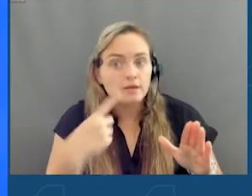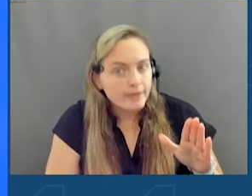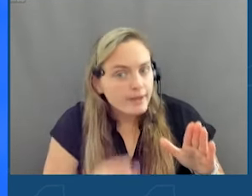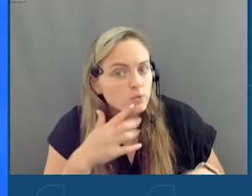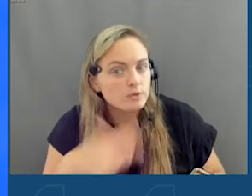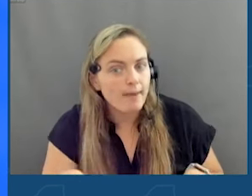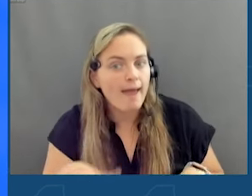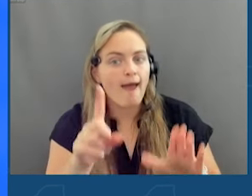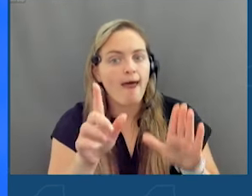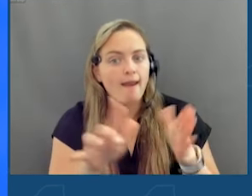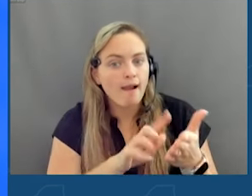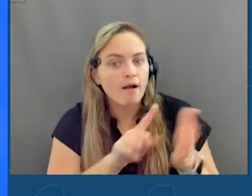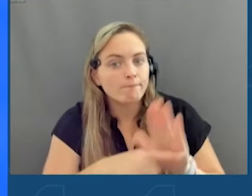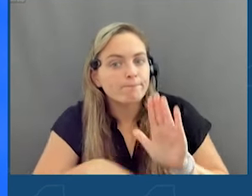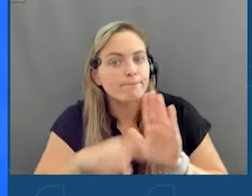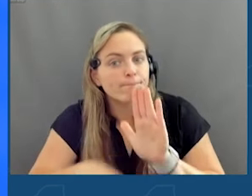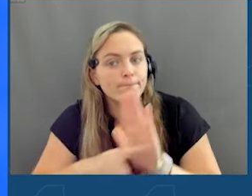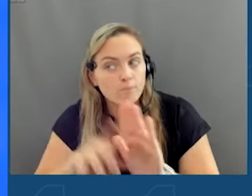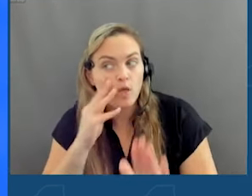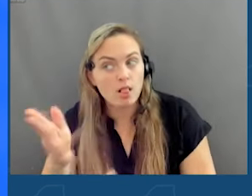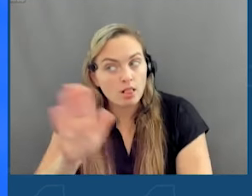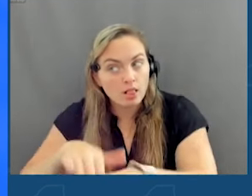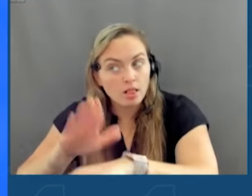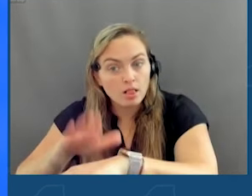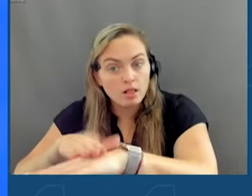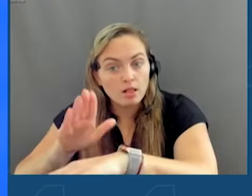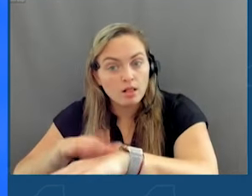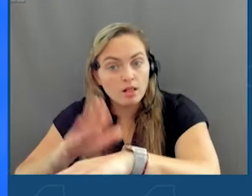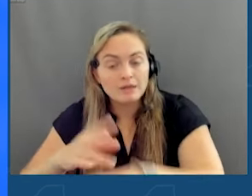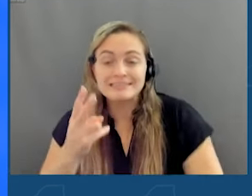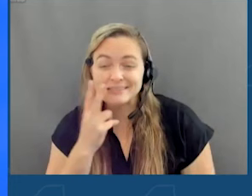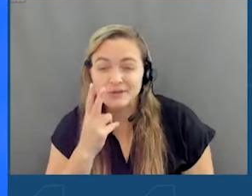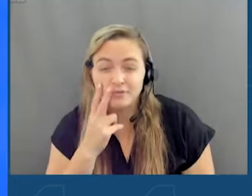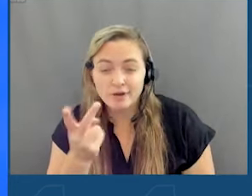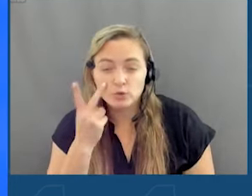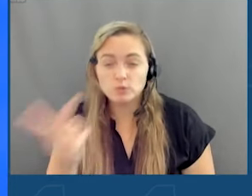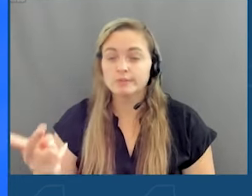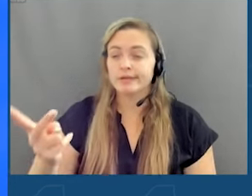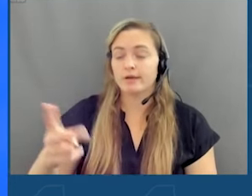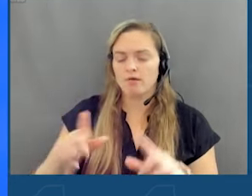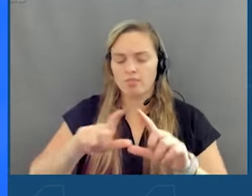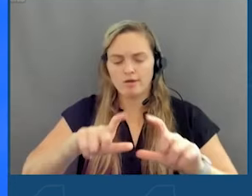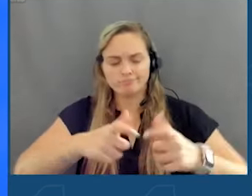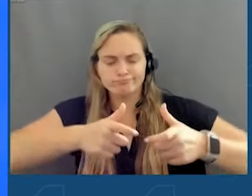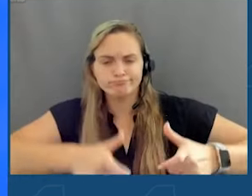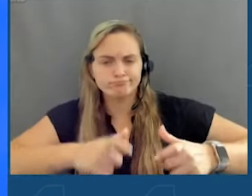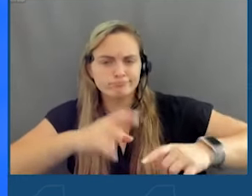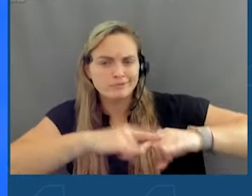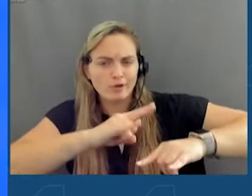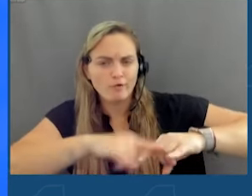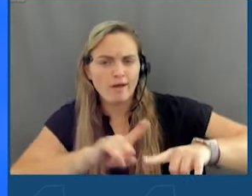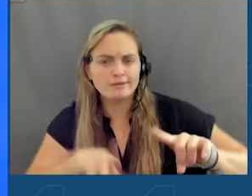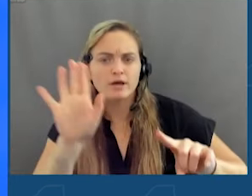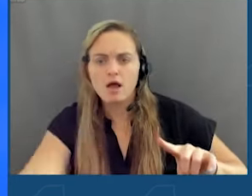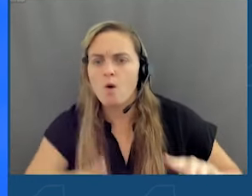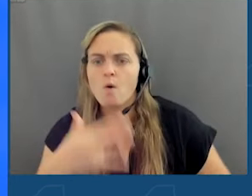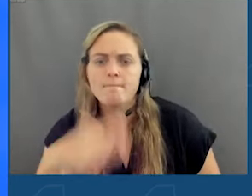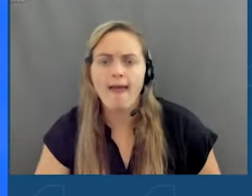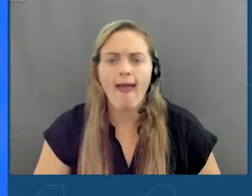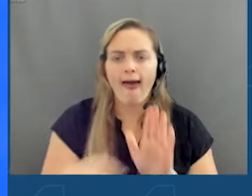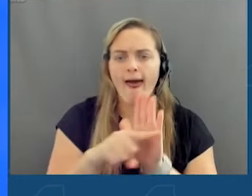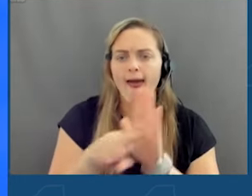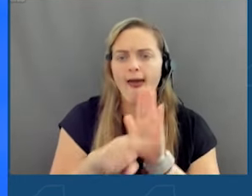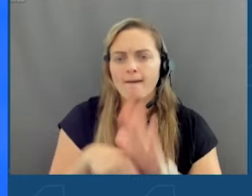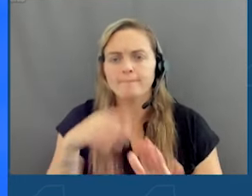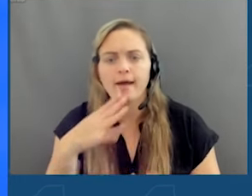you. I remember hearing all about cigarette smoking. You see the sign on the package. You learn about alcohol. Bad for pregnant women. They